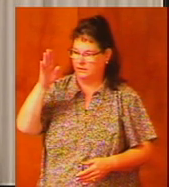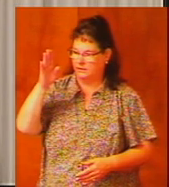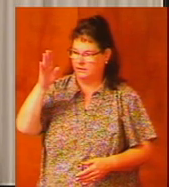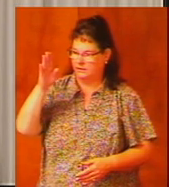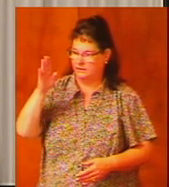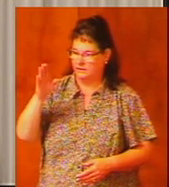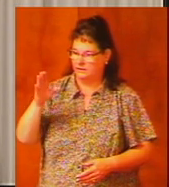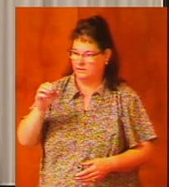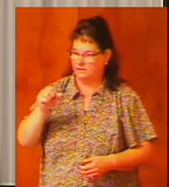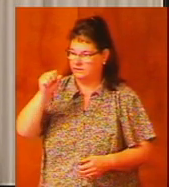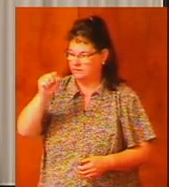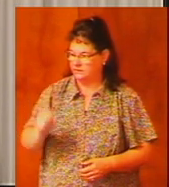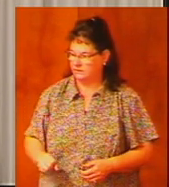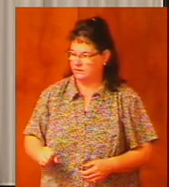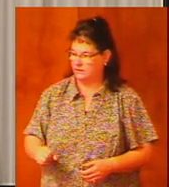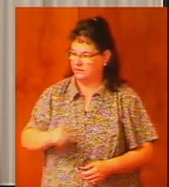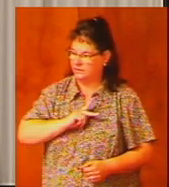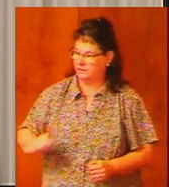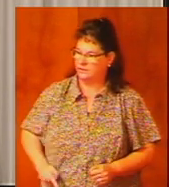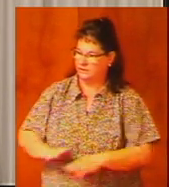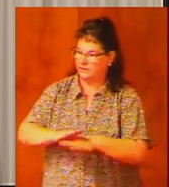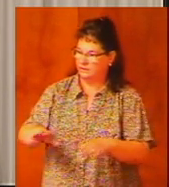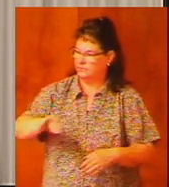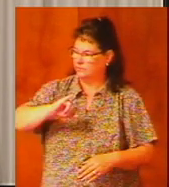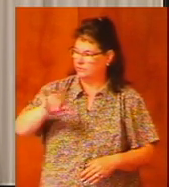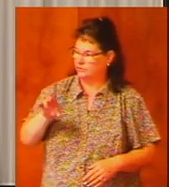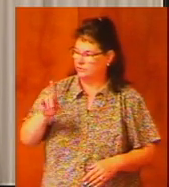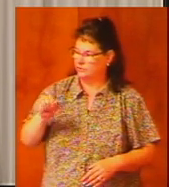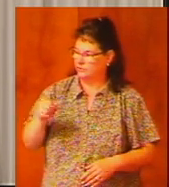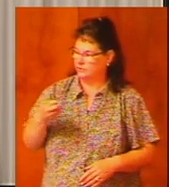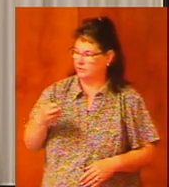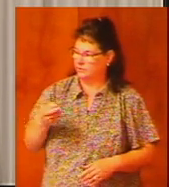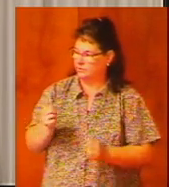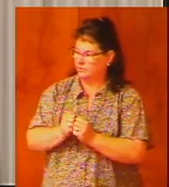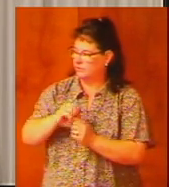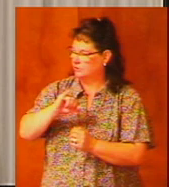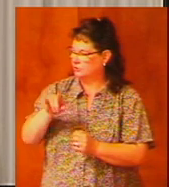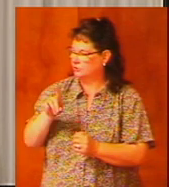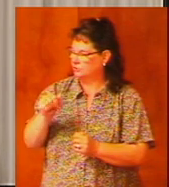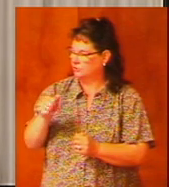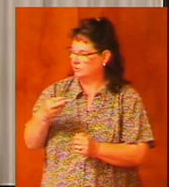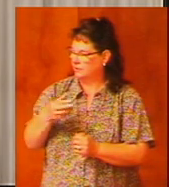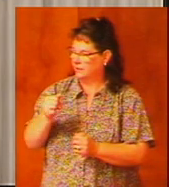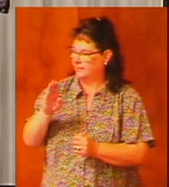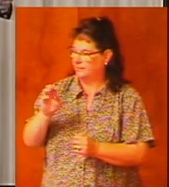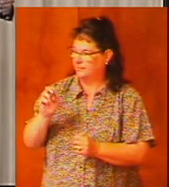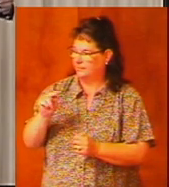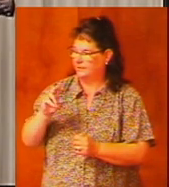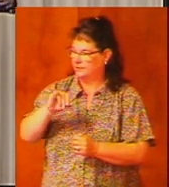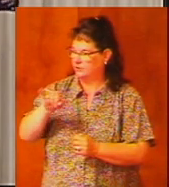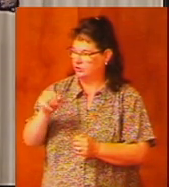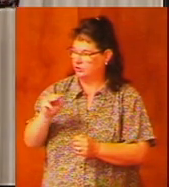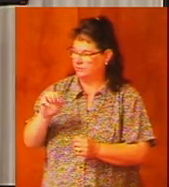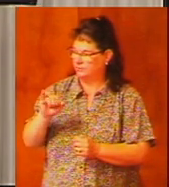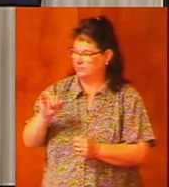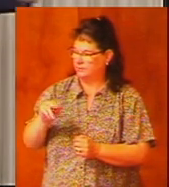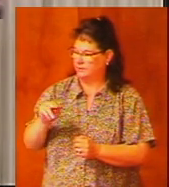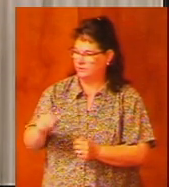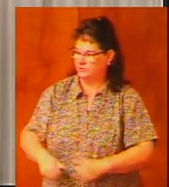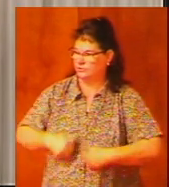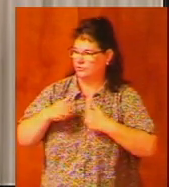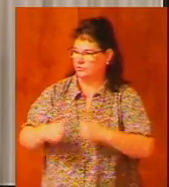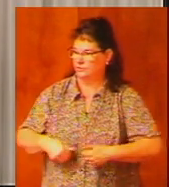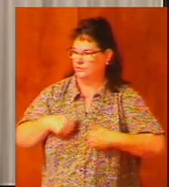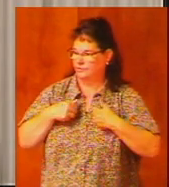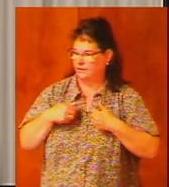The southern kingdom of Judah comprised of the tribes of Judah and Benjamin survived for a